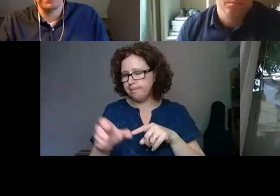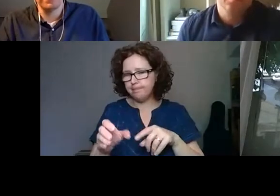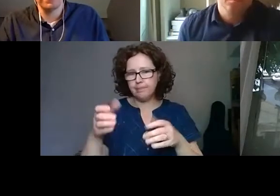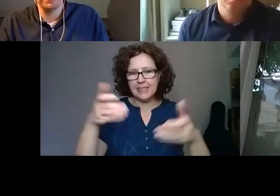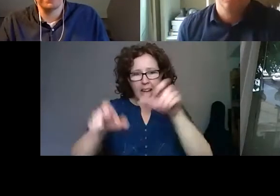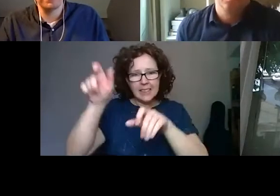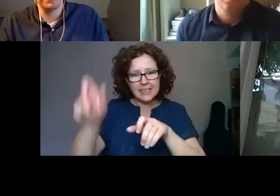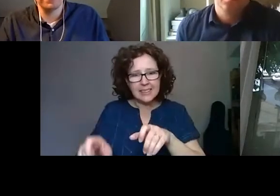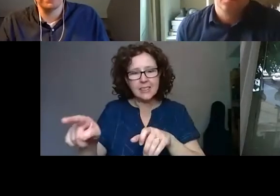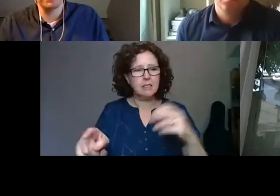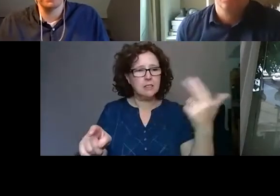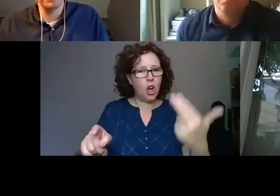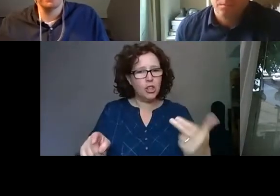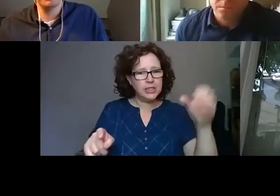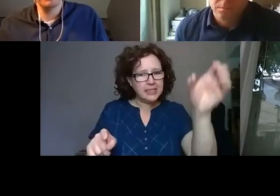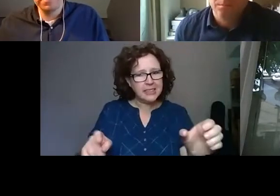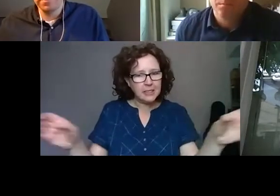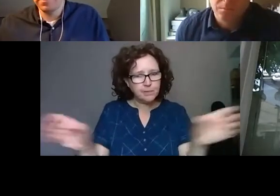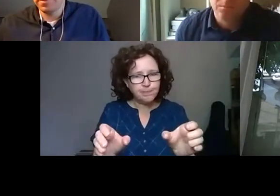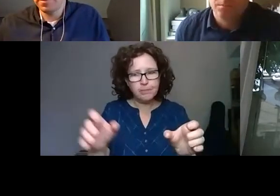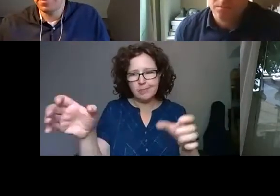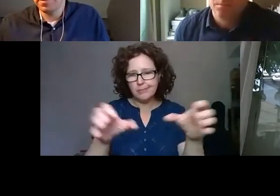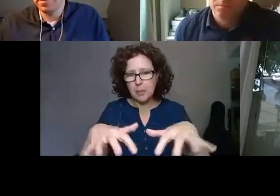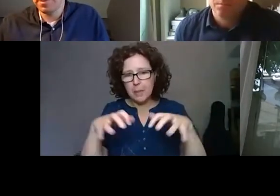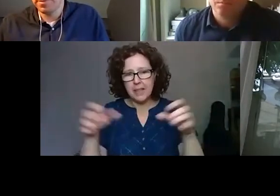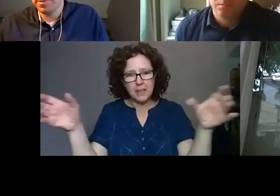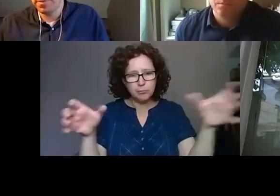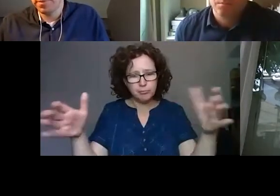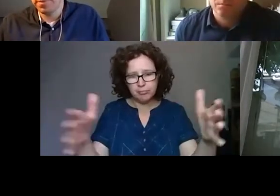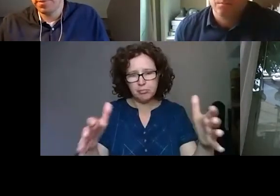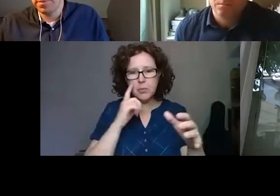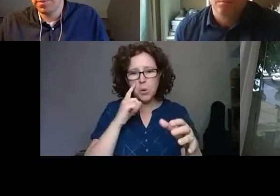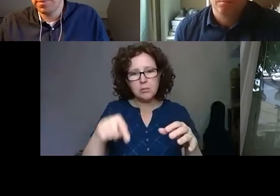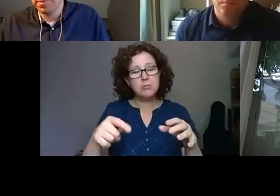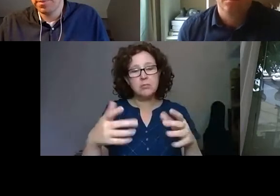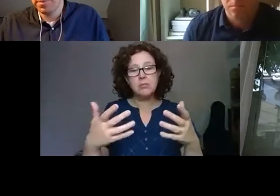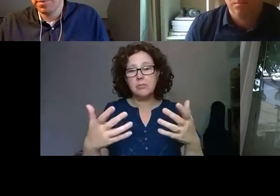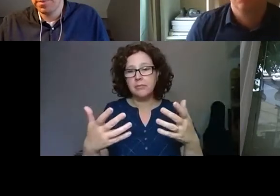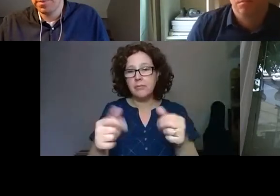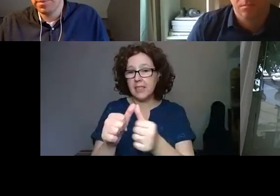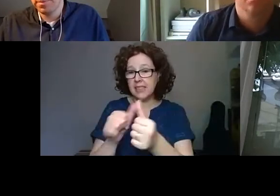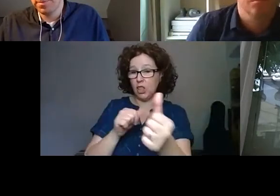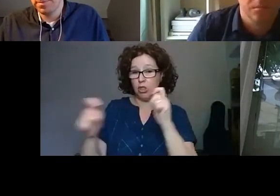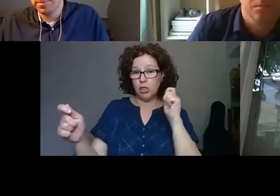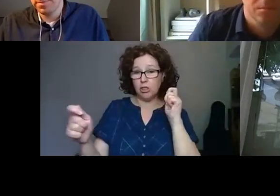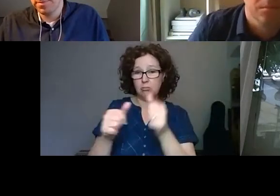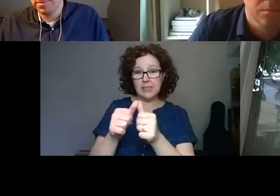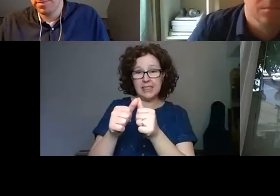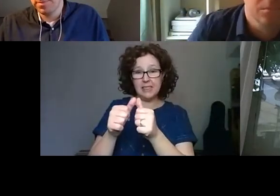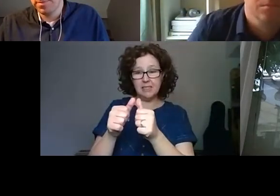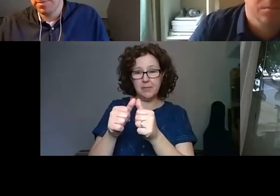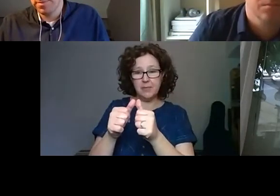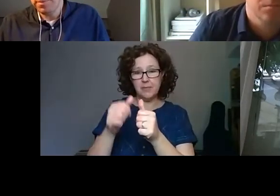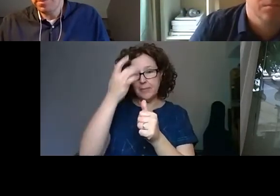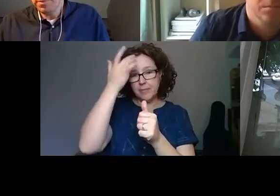but also artists and in the public and it's looking at the environmental impact of the industrial revolution of the industrial sorry.